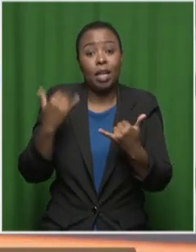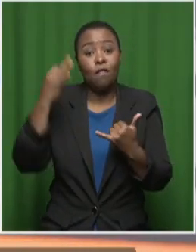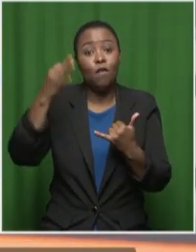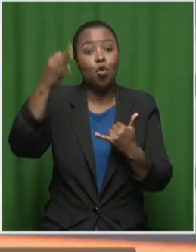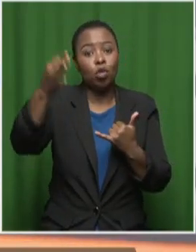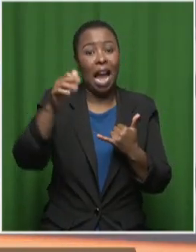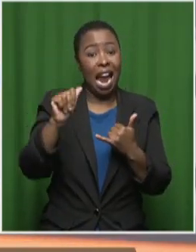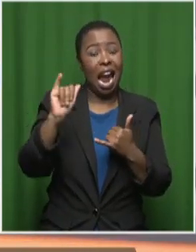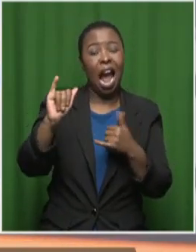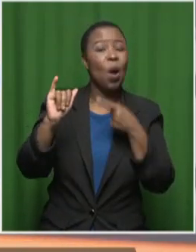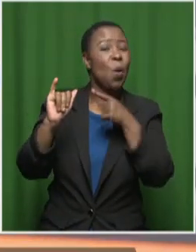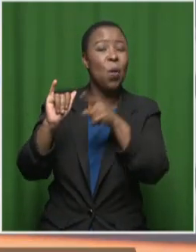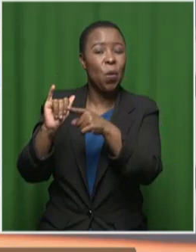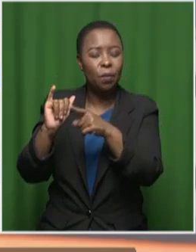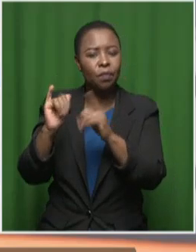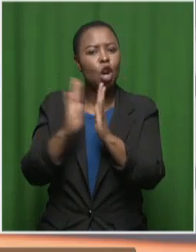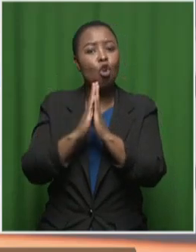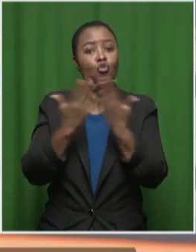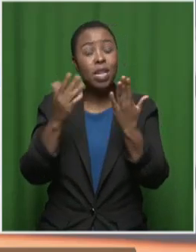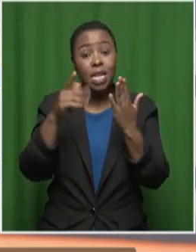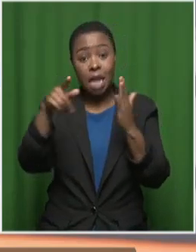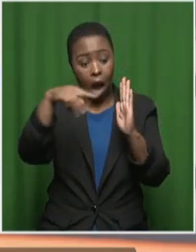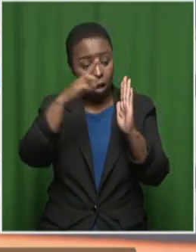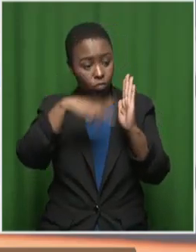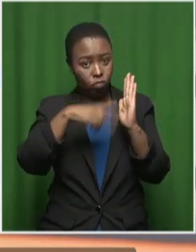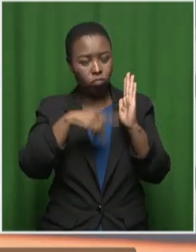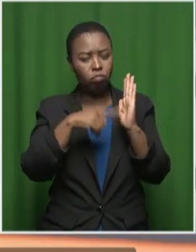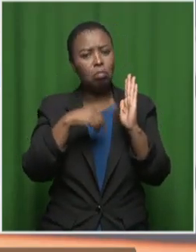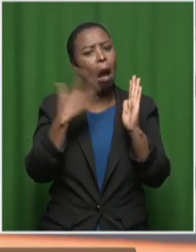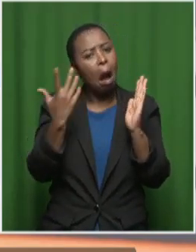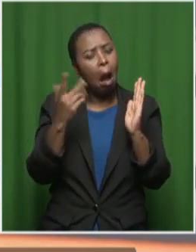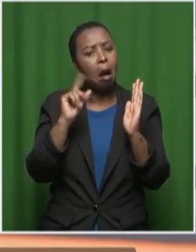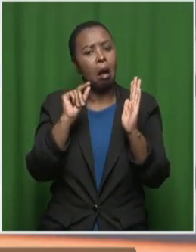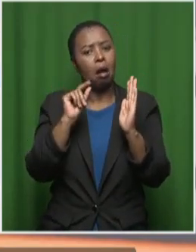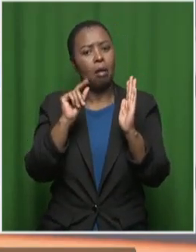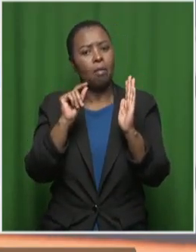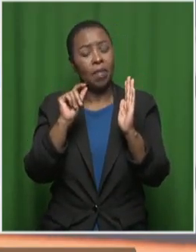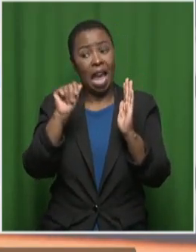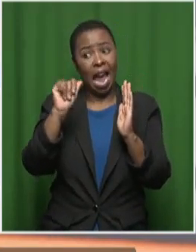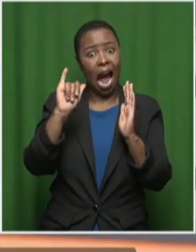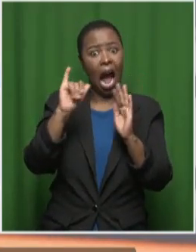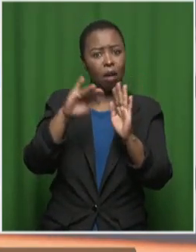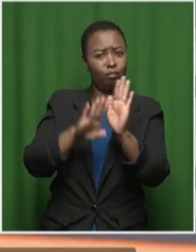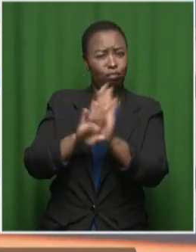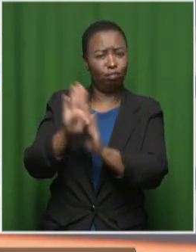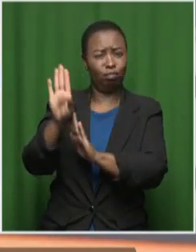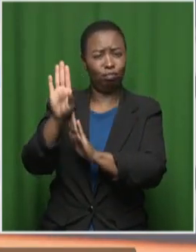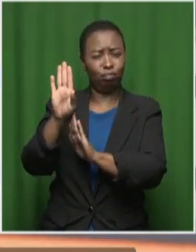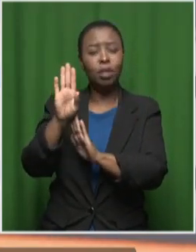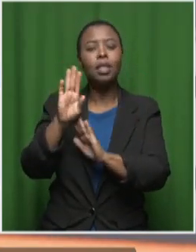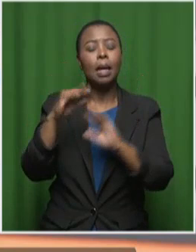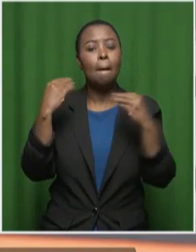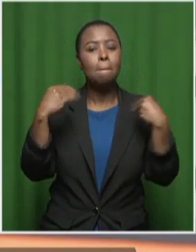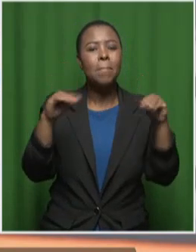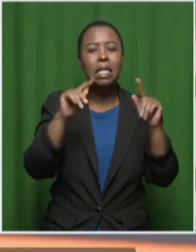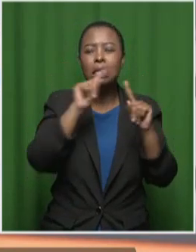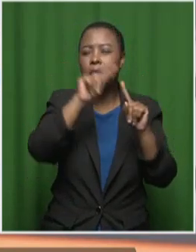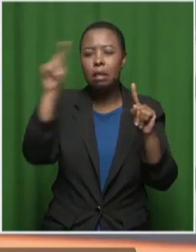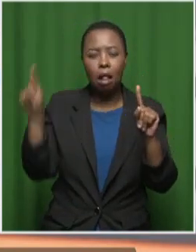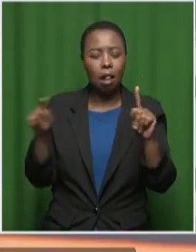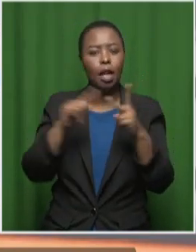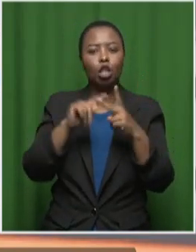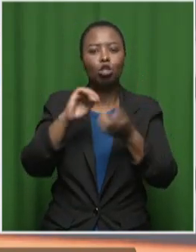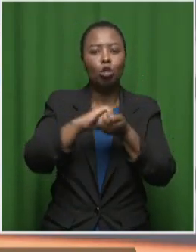intelligence. He gives readers a front-row seat to witness the remarkable rise of AI across all sectors of business and society.